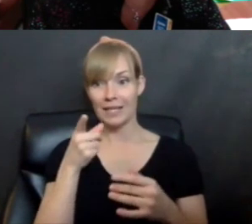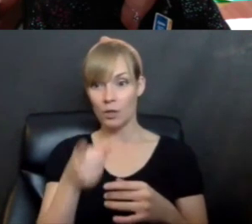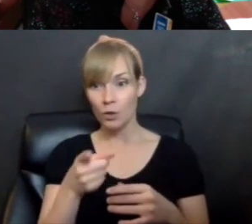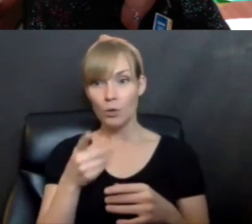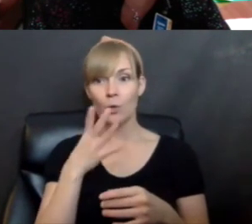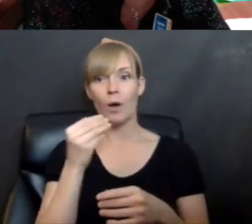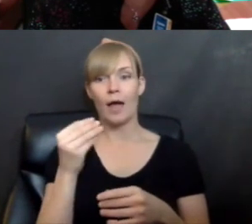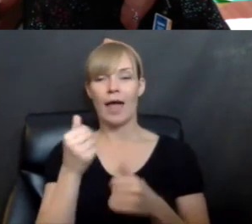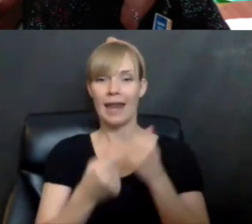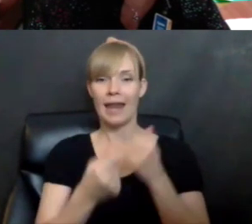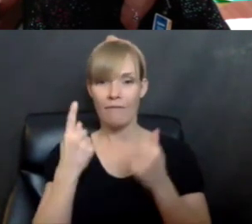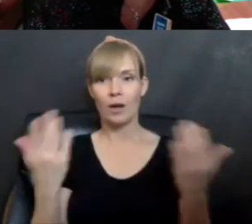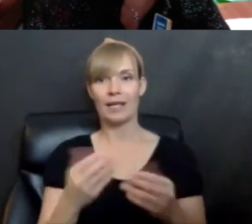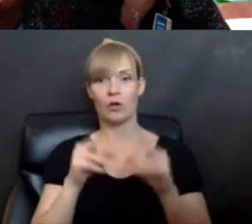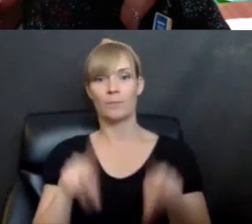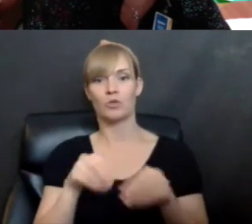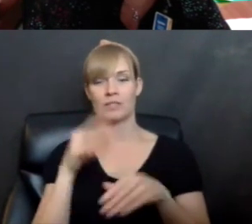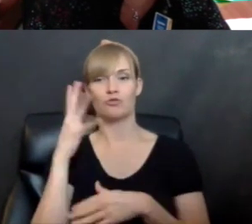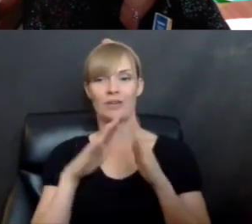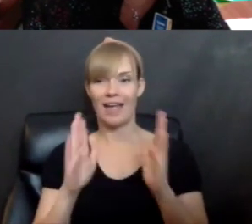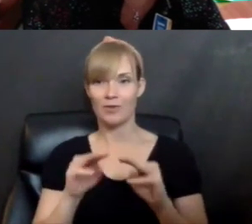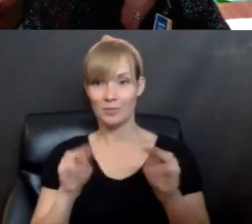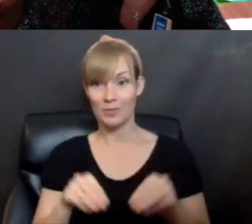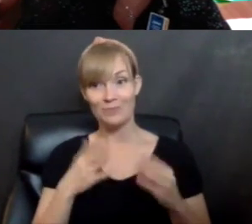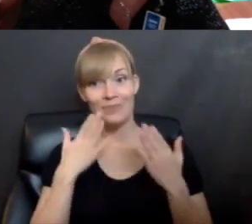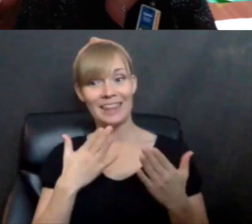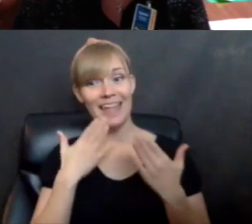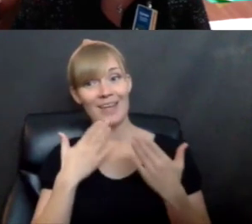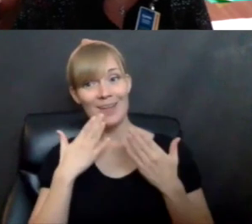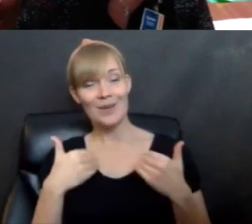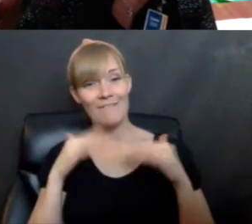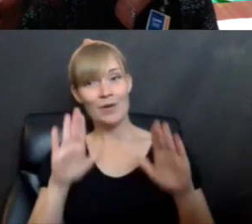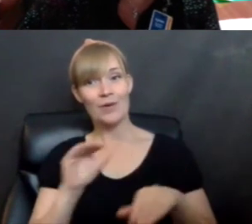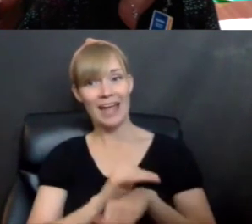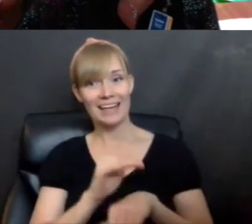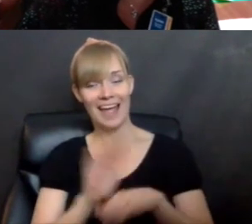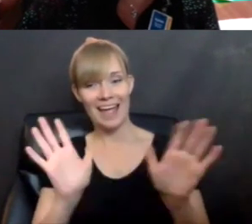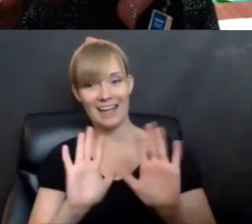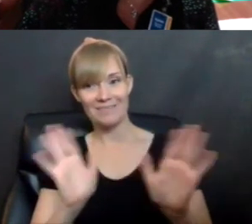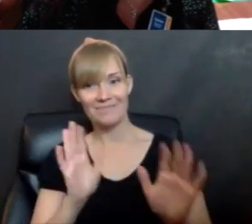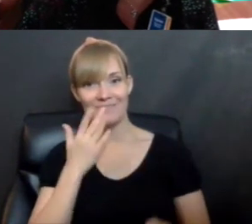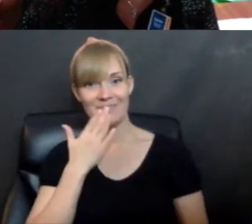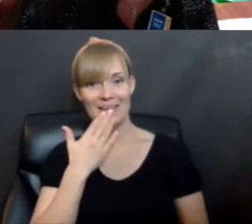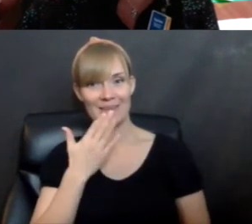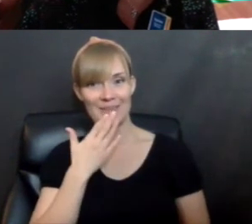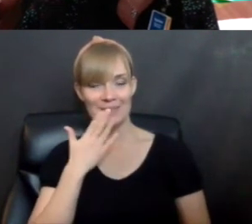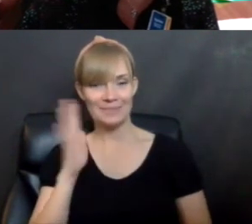at Treehouse. Excellent. Thank you so much. Have a wonderful evening. Thank you.